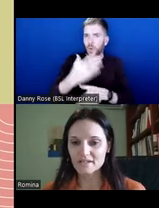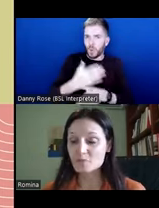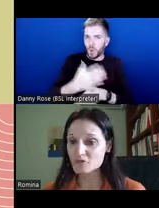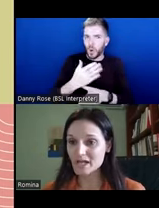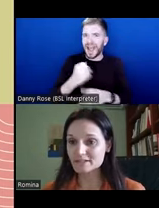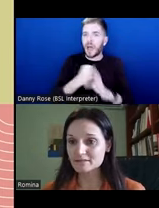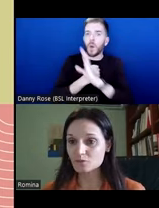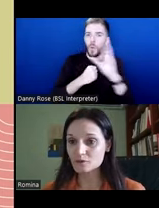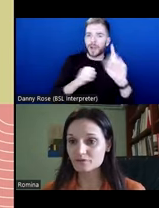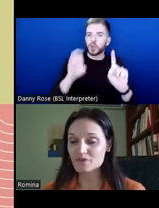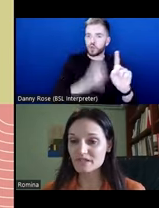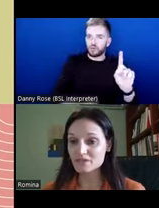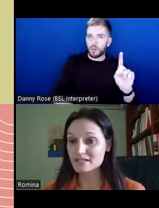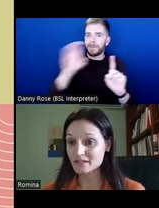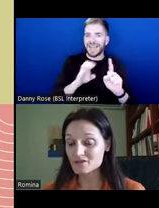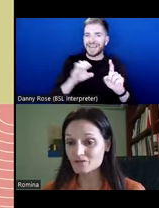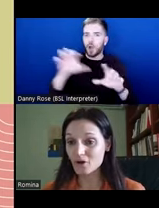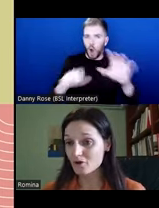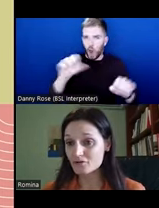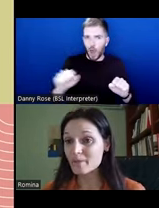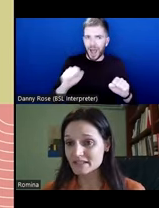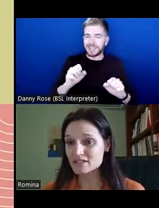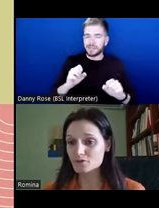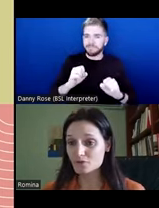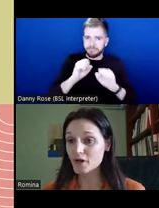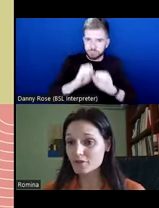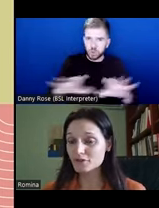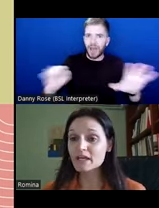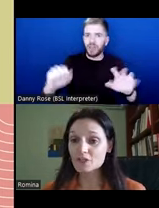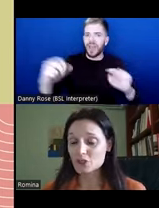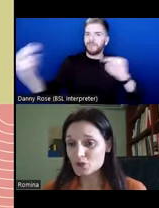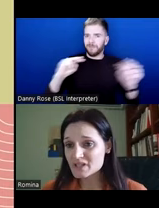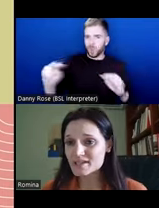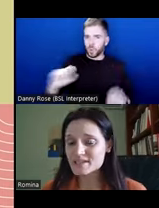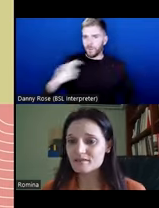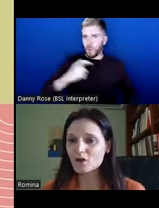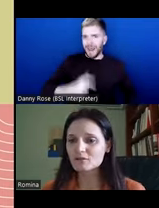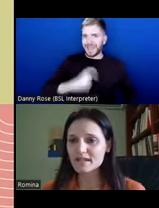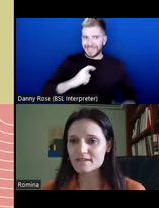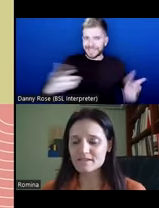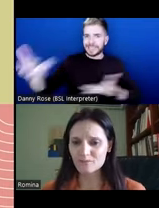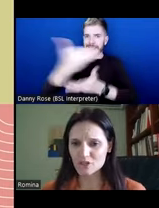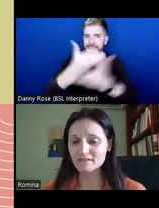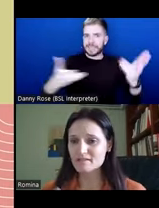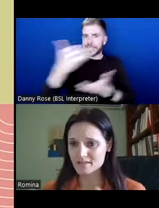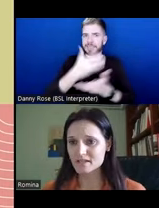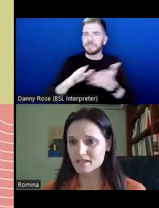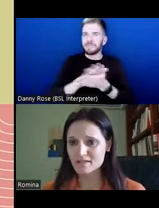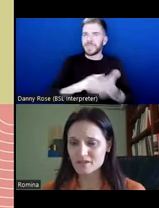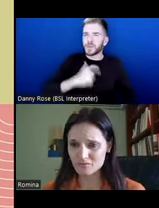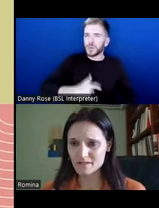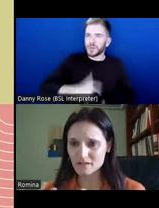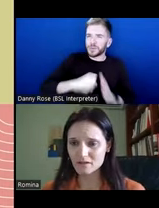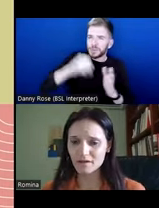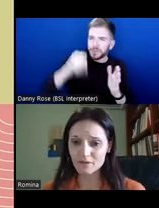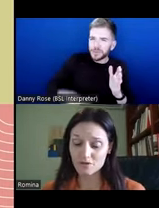colonizers projected their worldviews and understandings of humanity onto the other, dehumanizing the colonized subjects as the